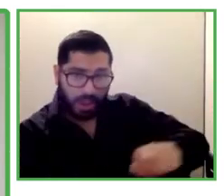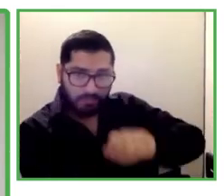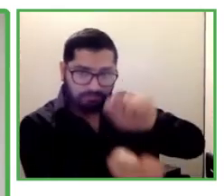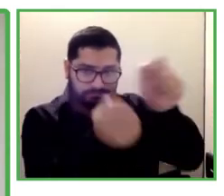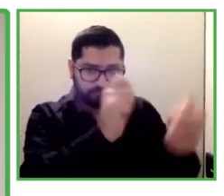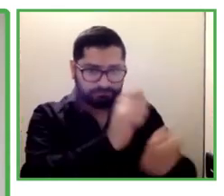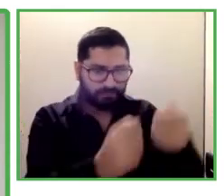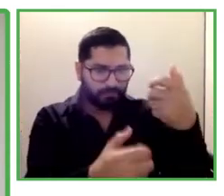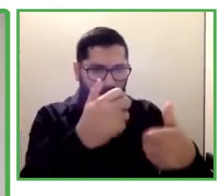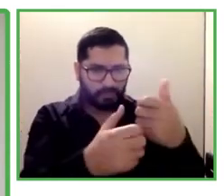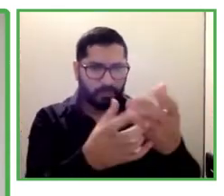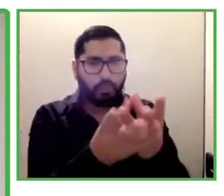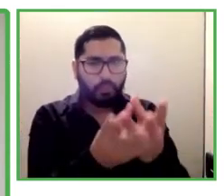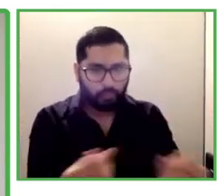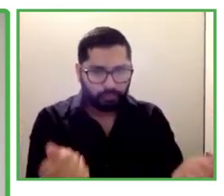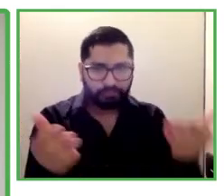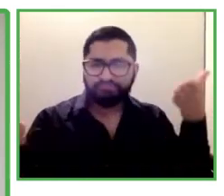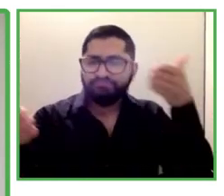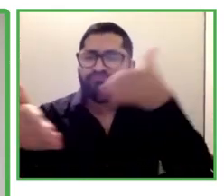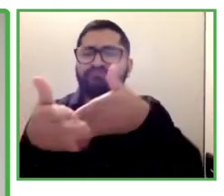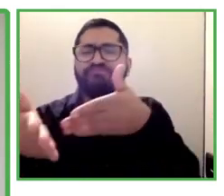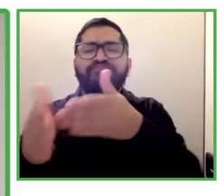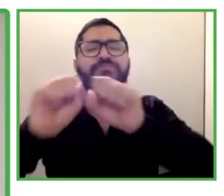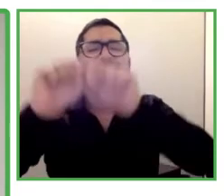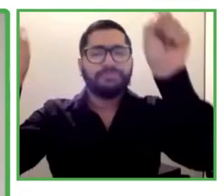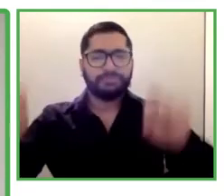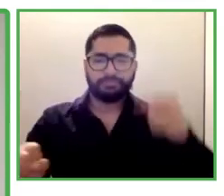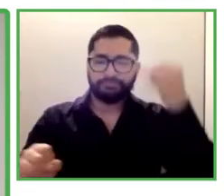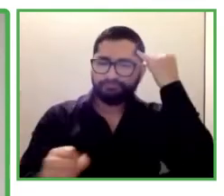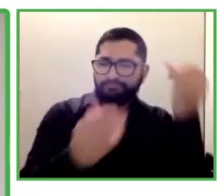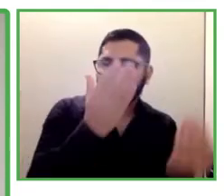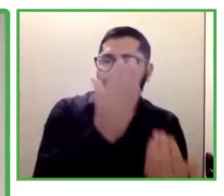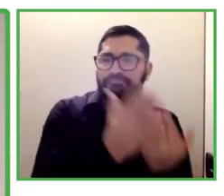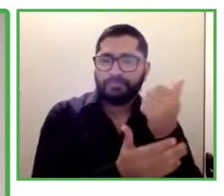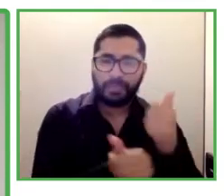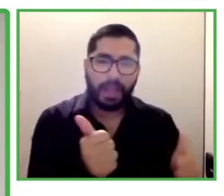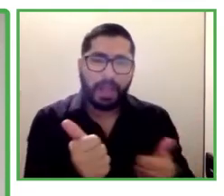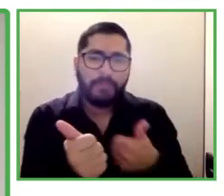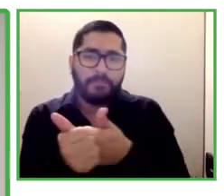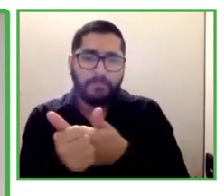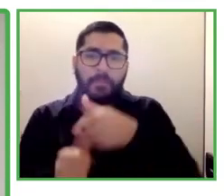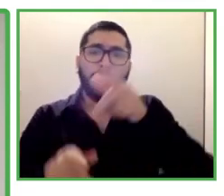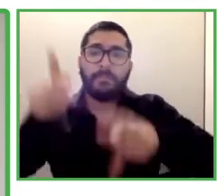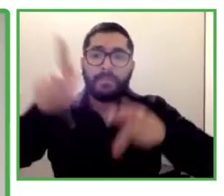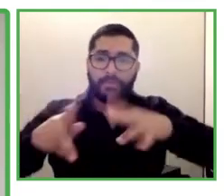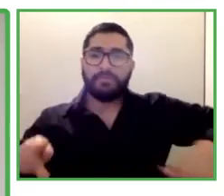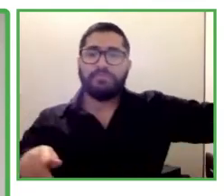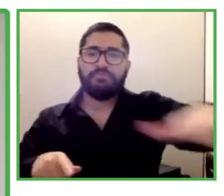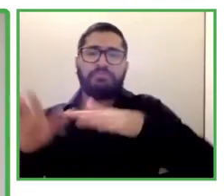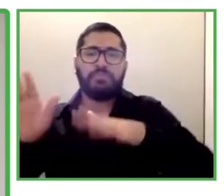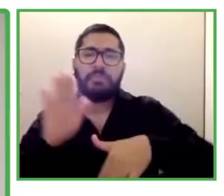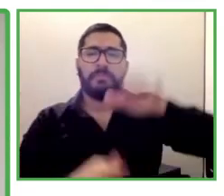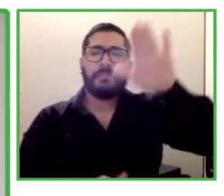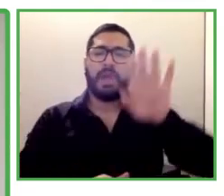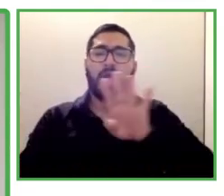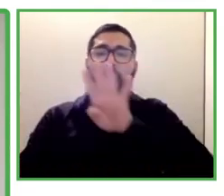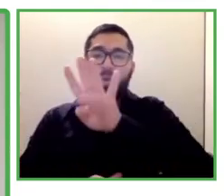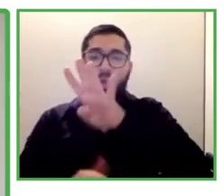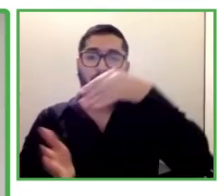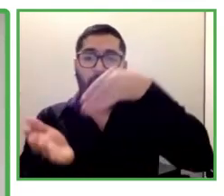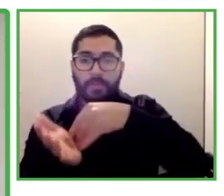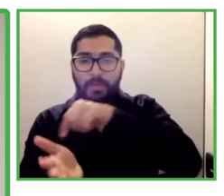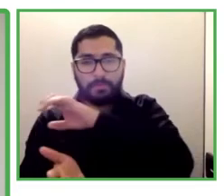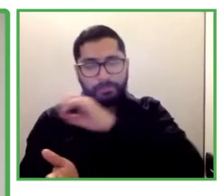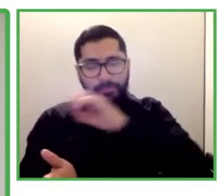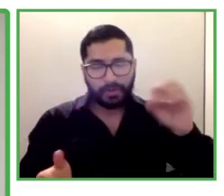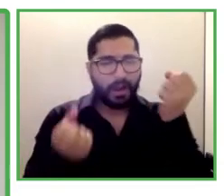over 4,000 of these social entrepreneurs in 90 countries all over the world. Our goal is to help these